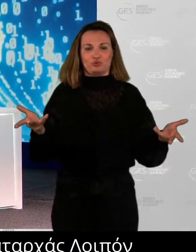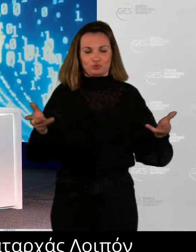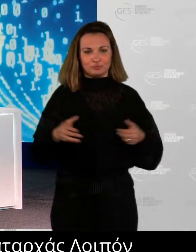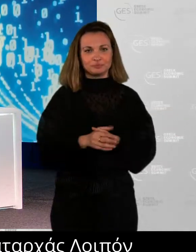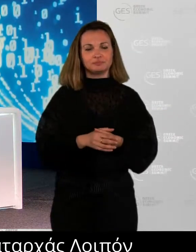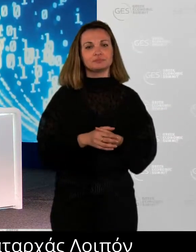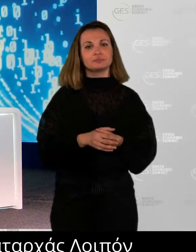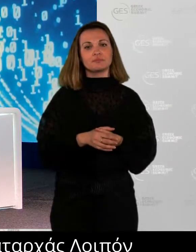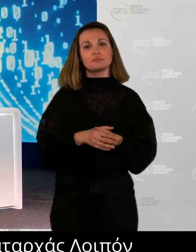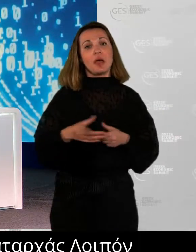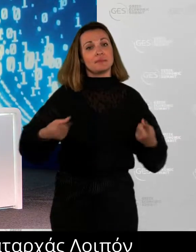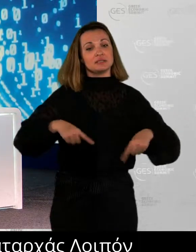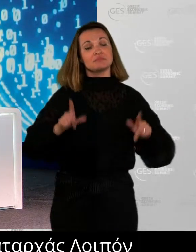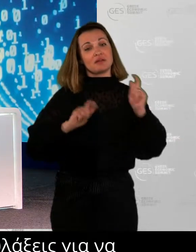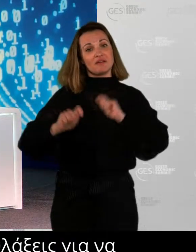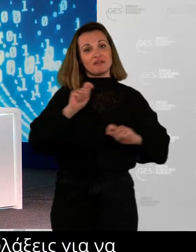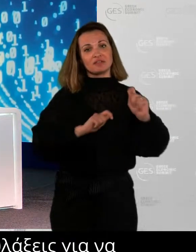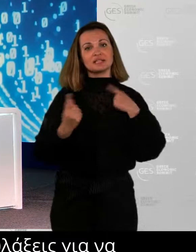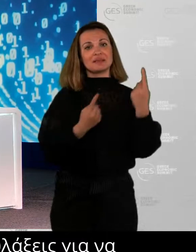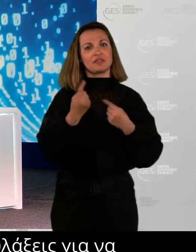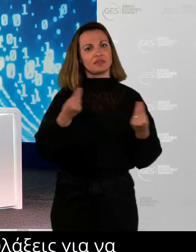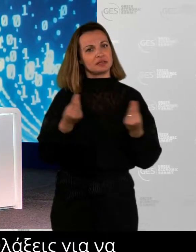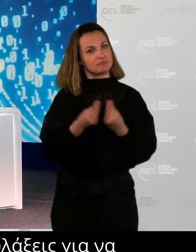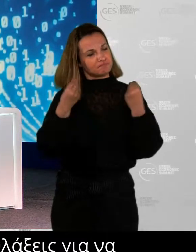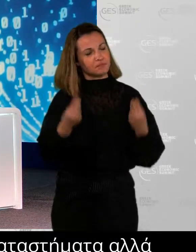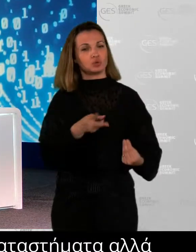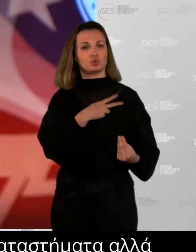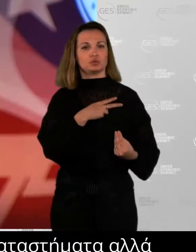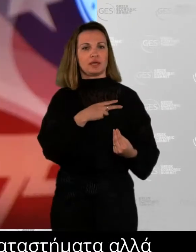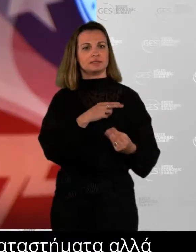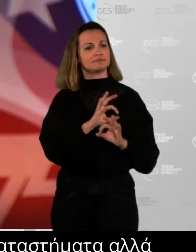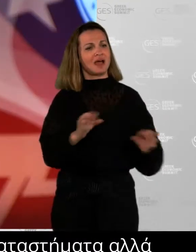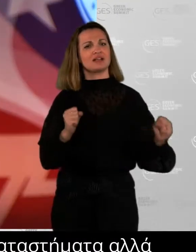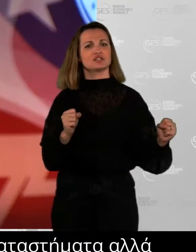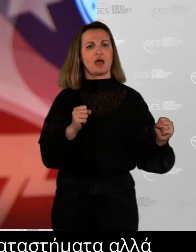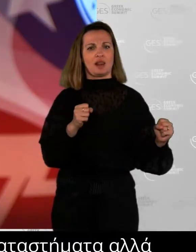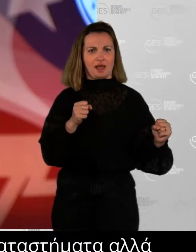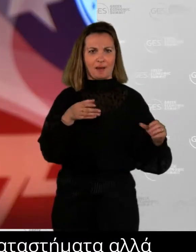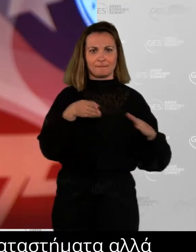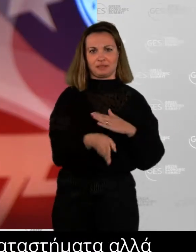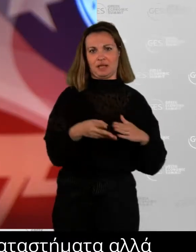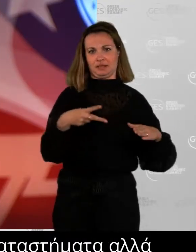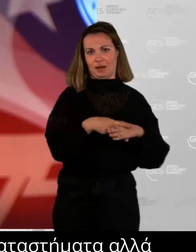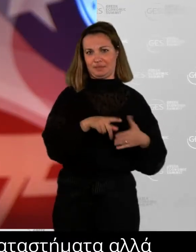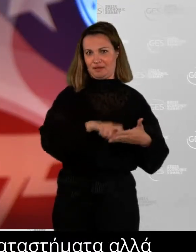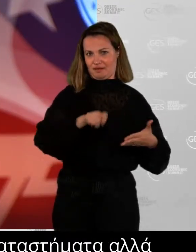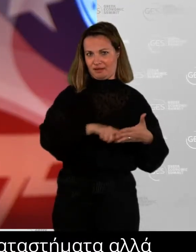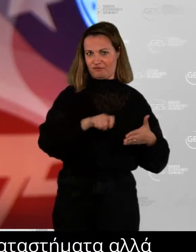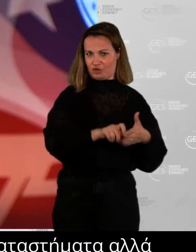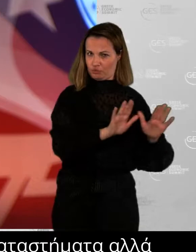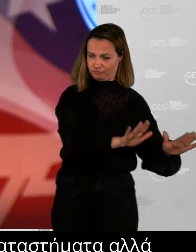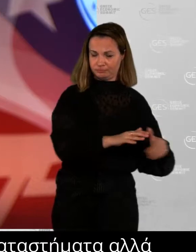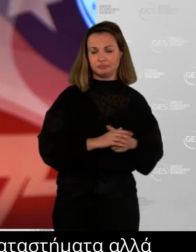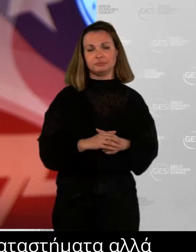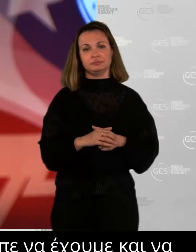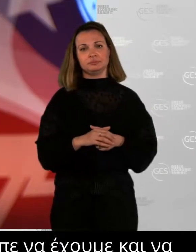and we did it, I believe, quite successfully, but apart from that, we needed to have to show, but also to actually leave